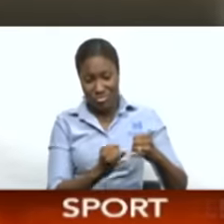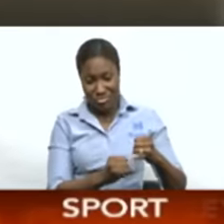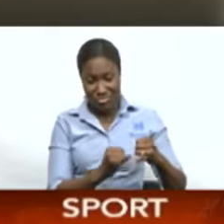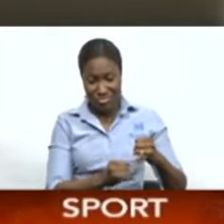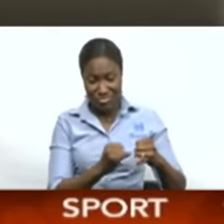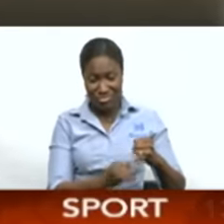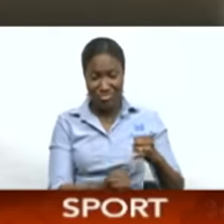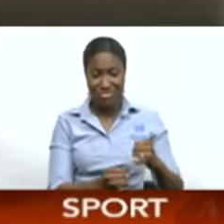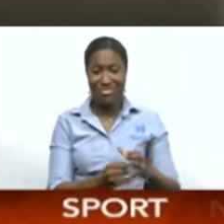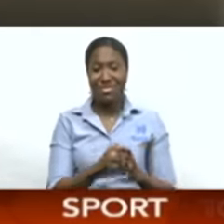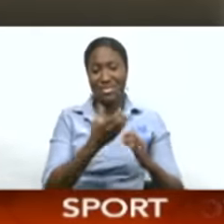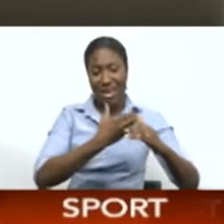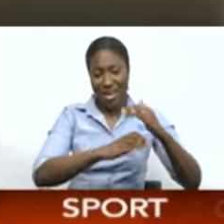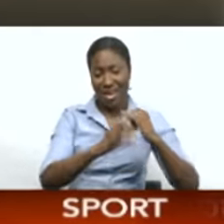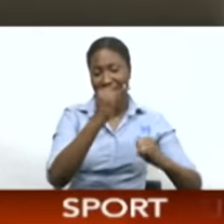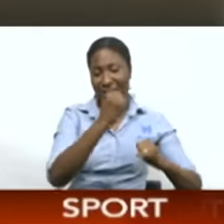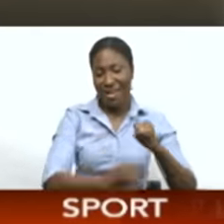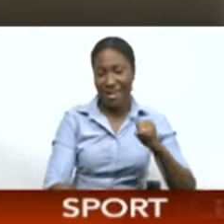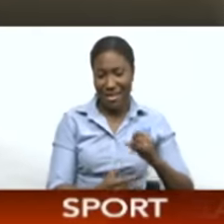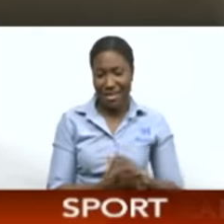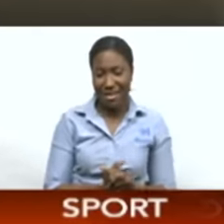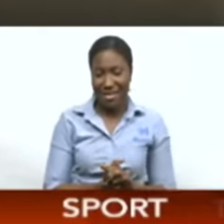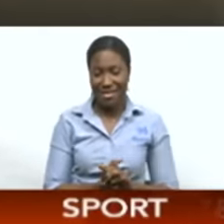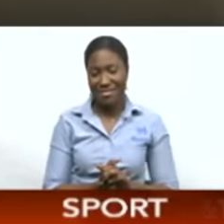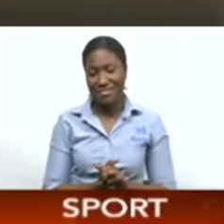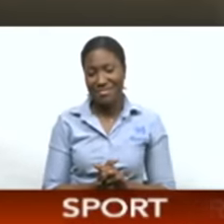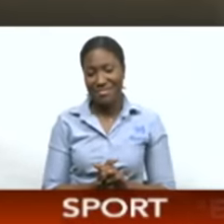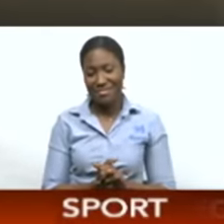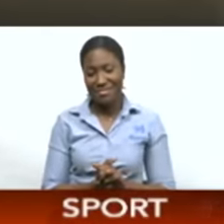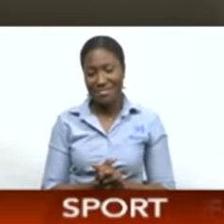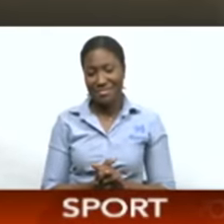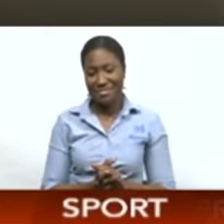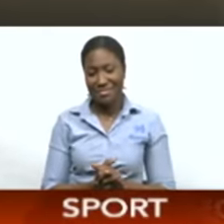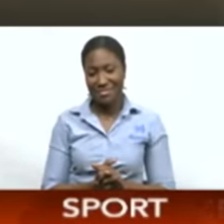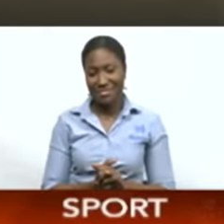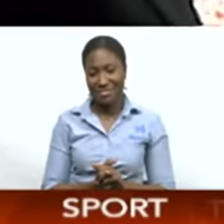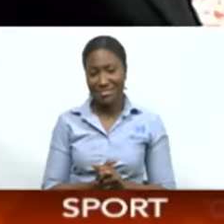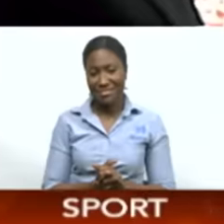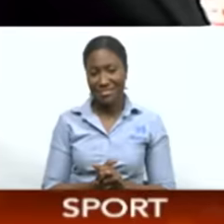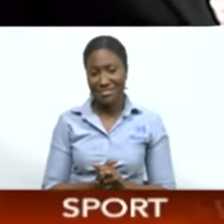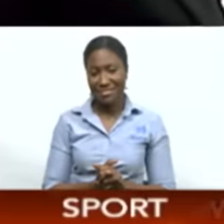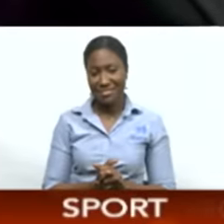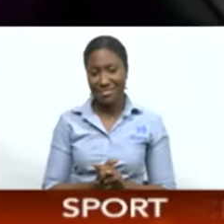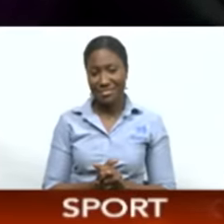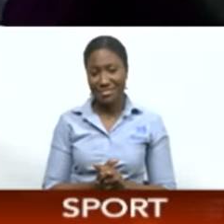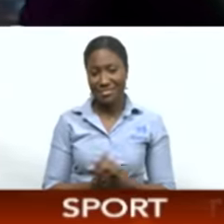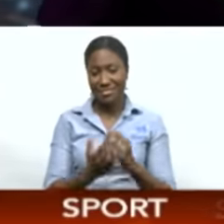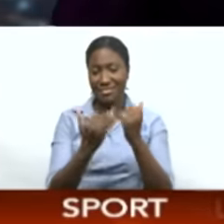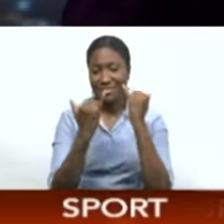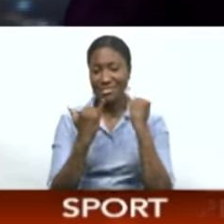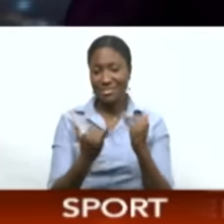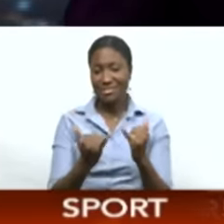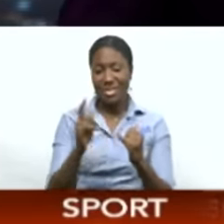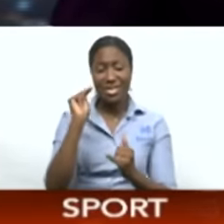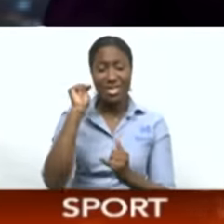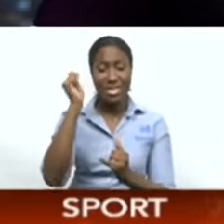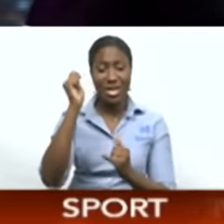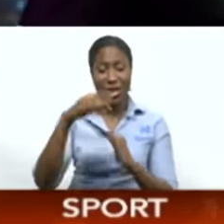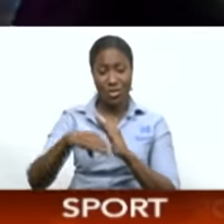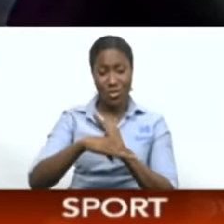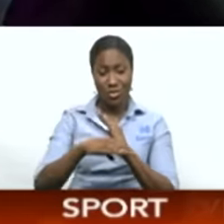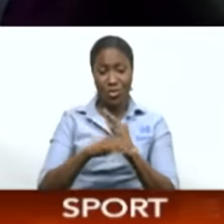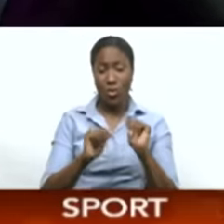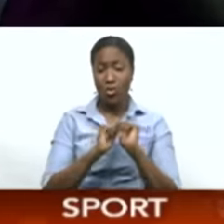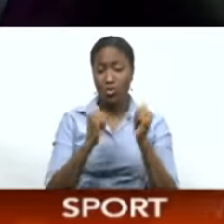the top five on 22. Jovan Ravello, CNC3 Sports. Now in the Tobago Football Association